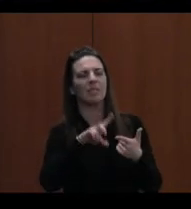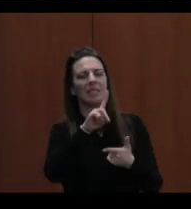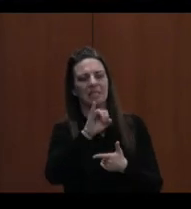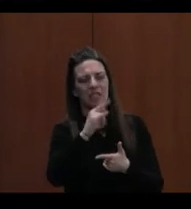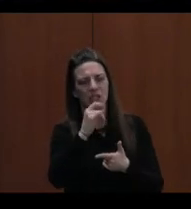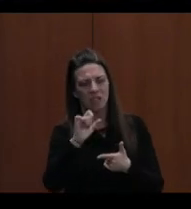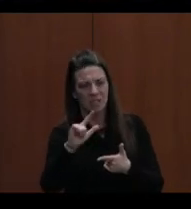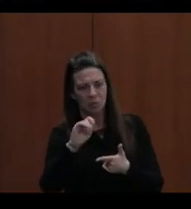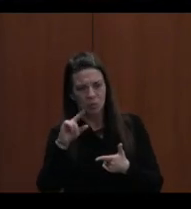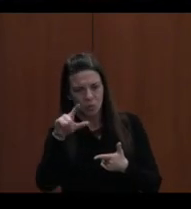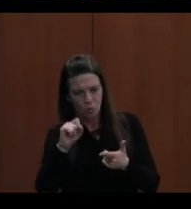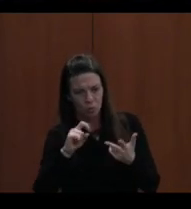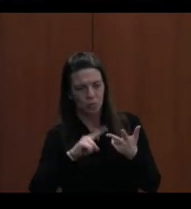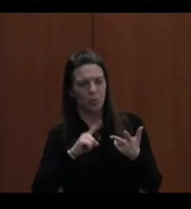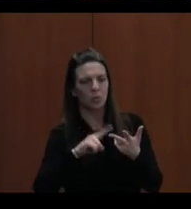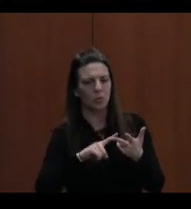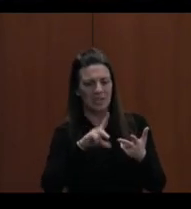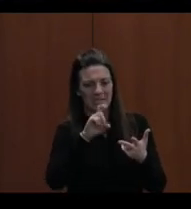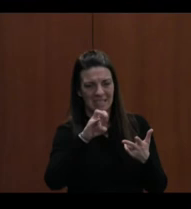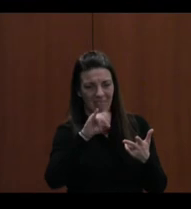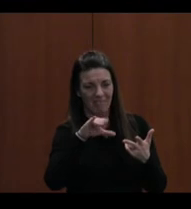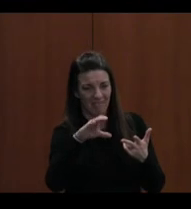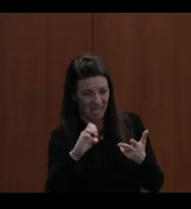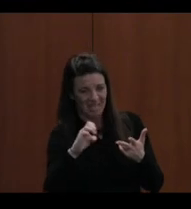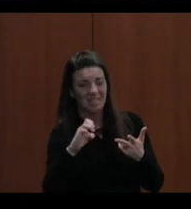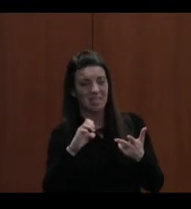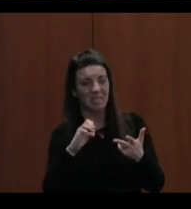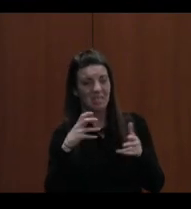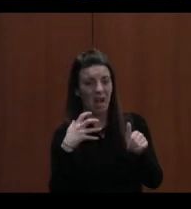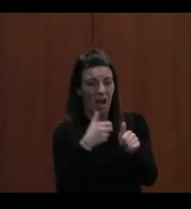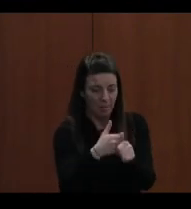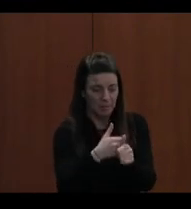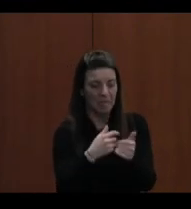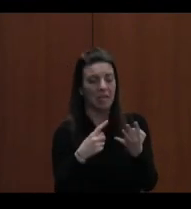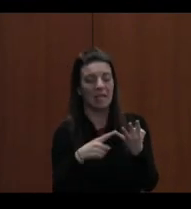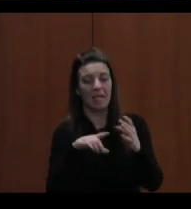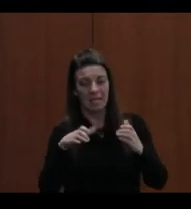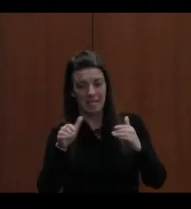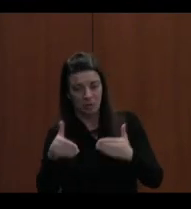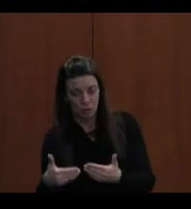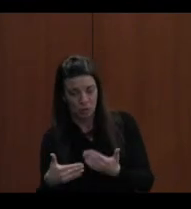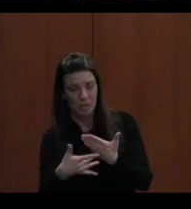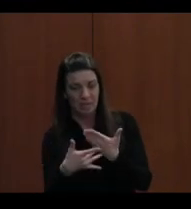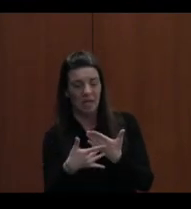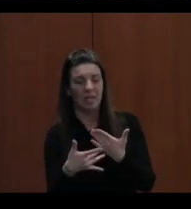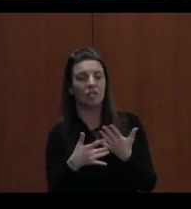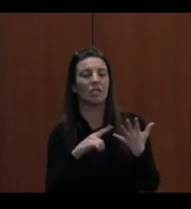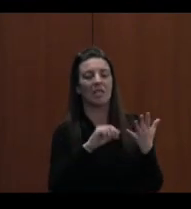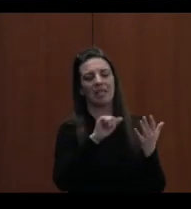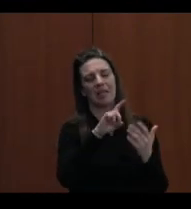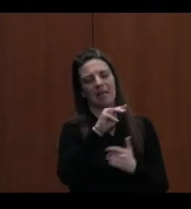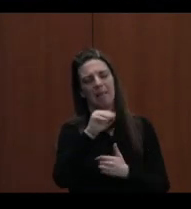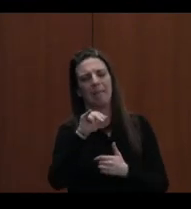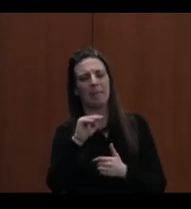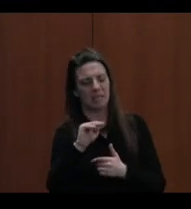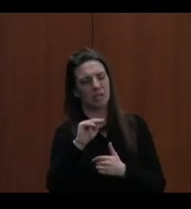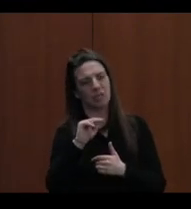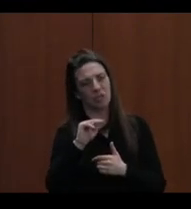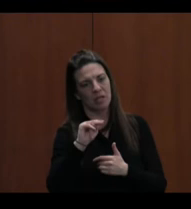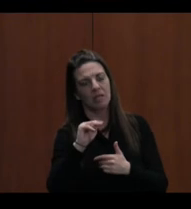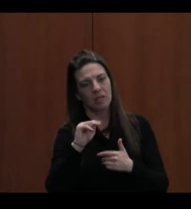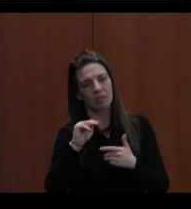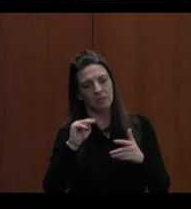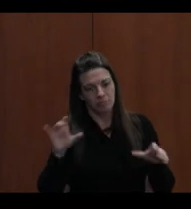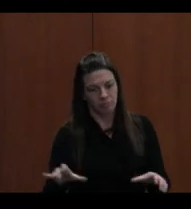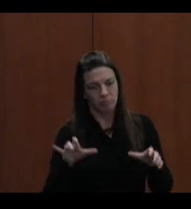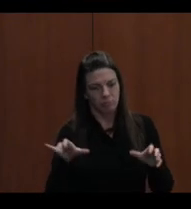essential classroom technology, and secure infrastructure to support teaching, learning, and administrative productivity throughout WCPS. A